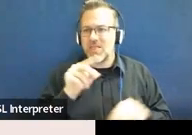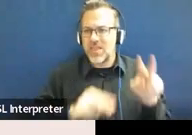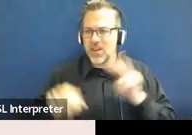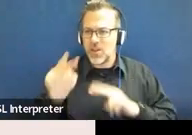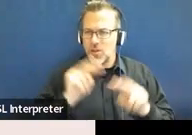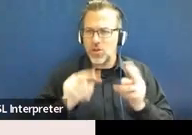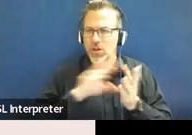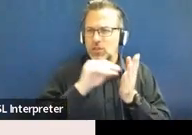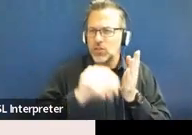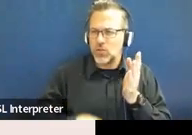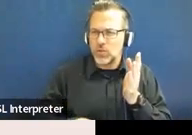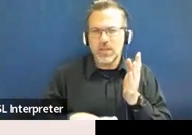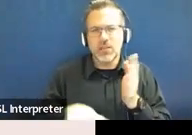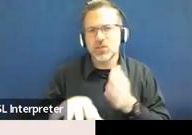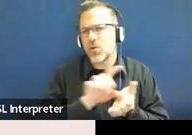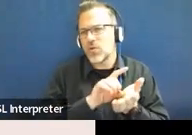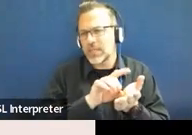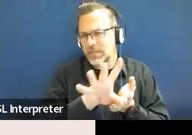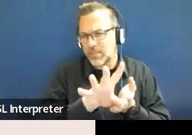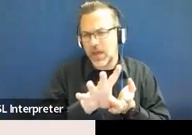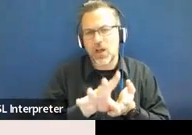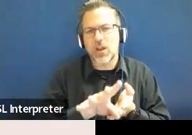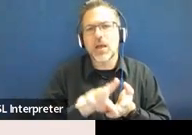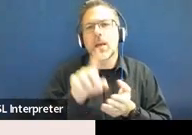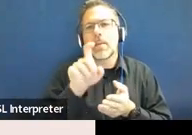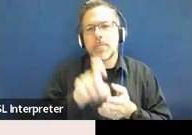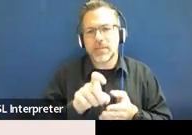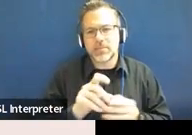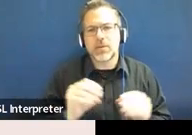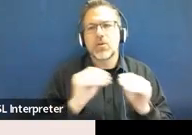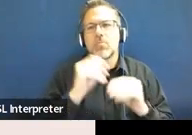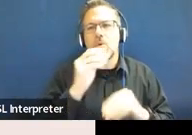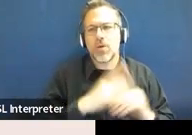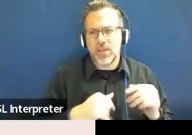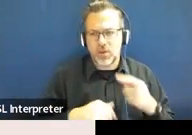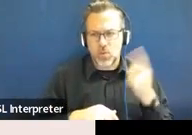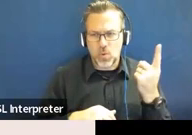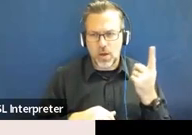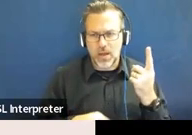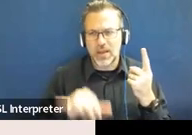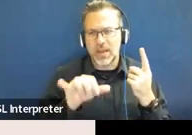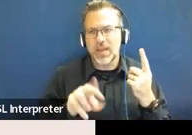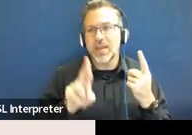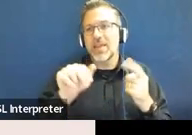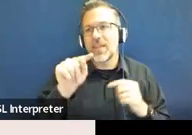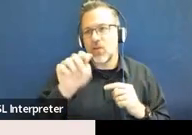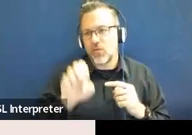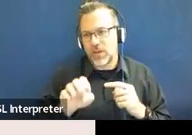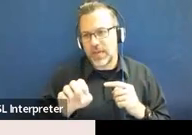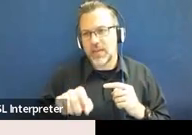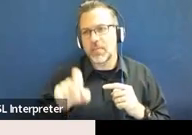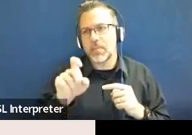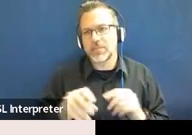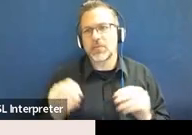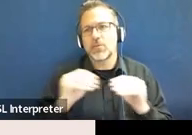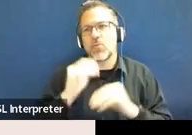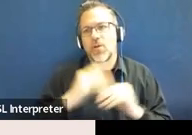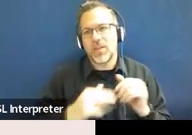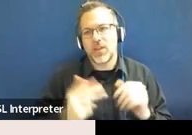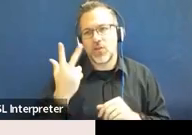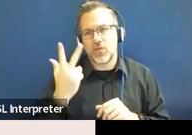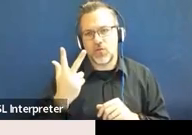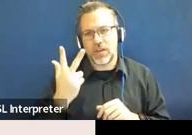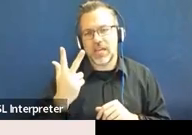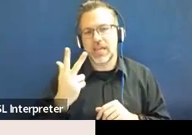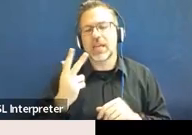expelled over 10 days must be greater than 1. And that rate over 10 days must be more than 3 standard deviations